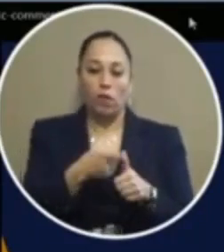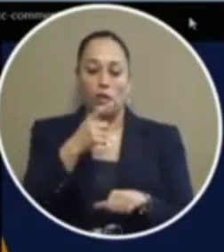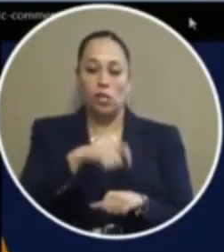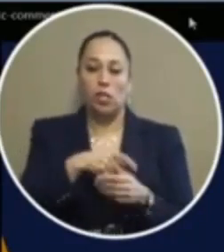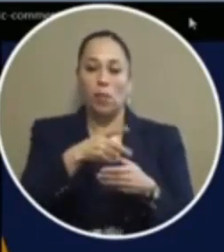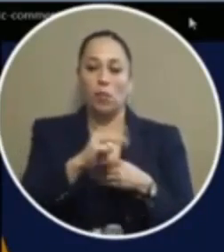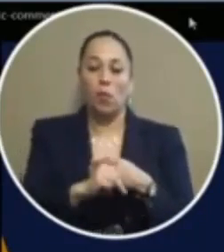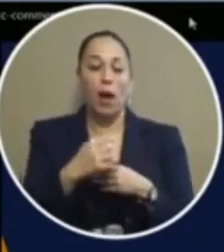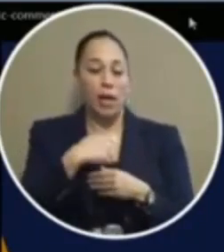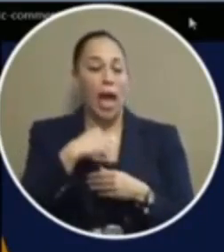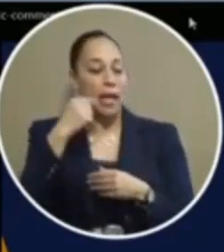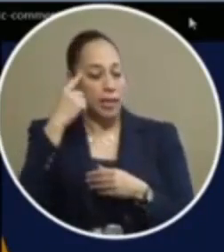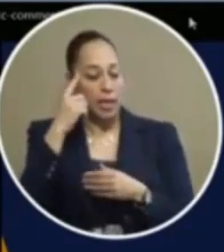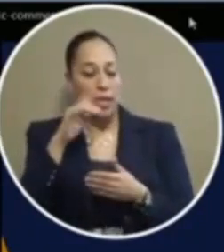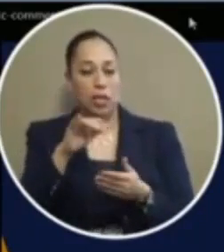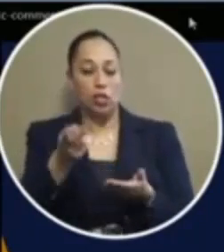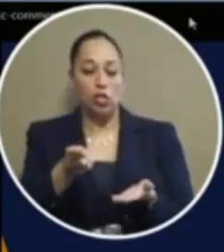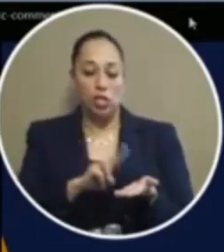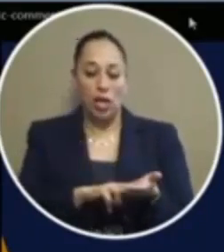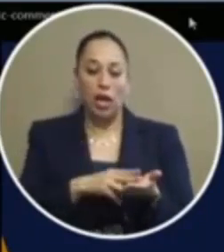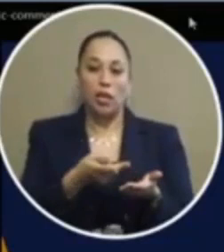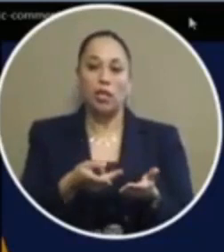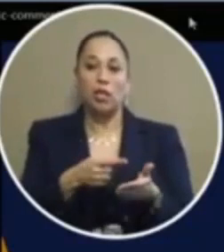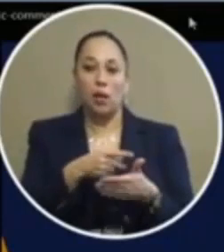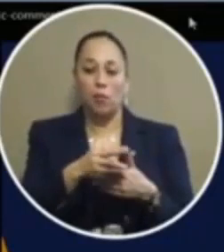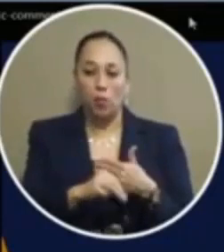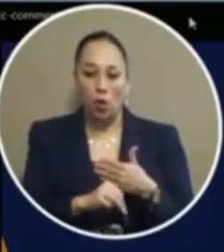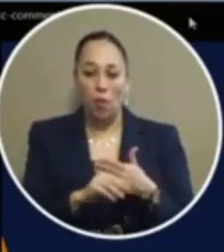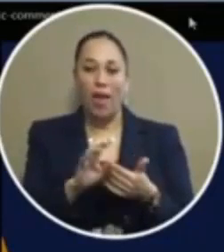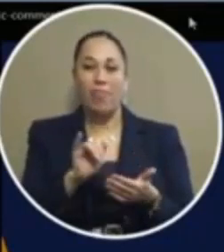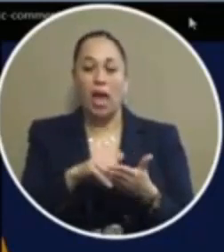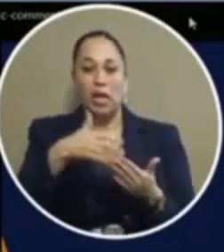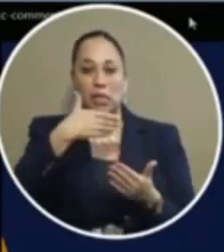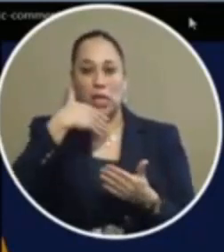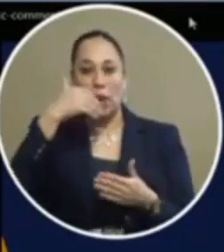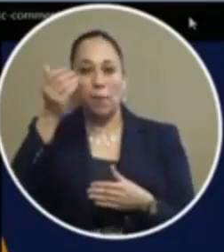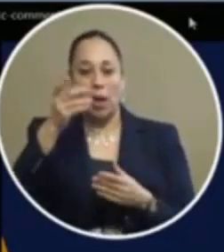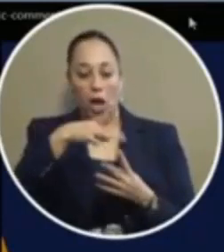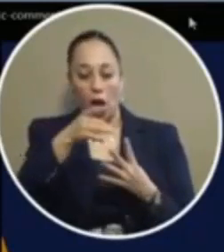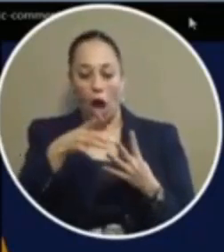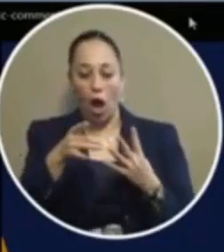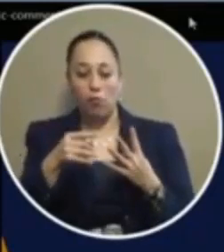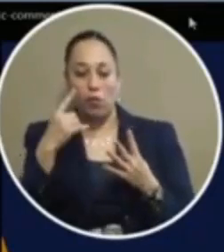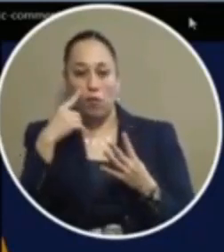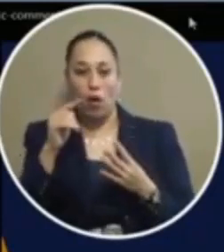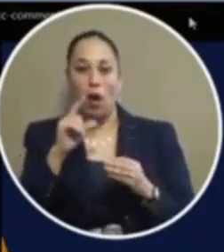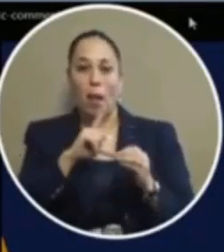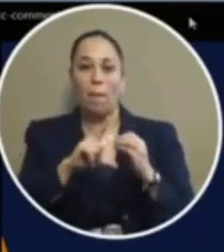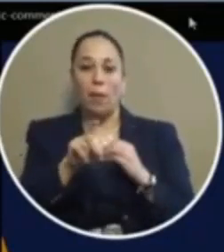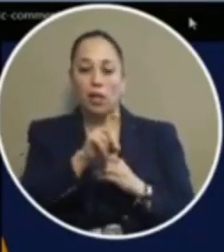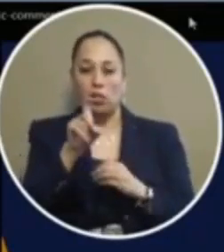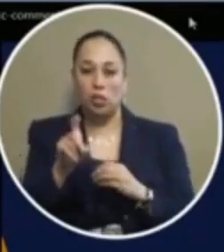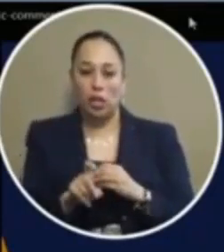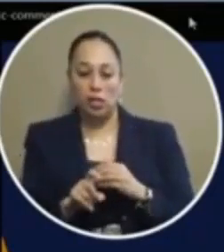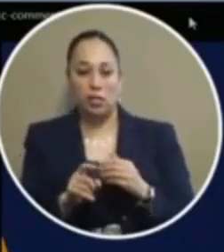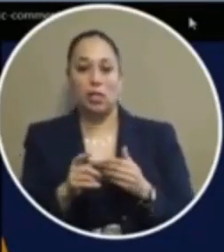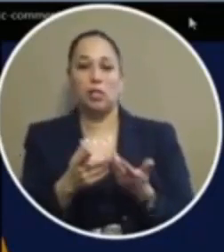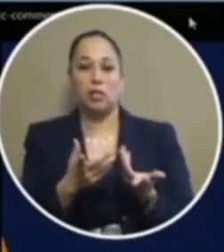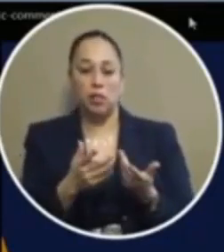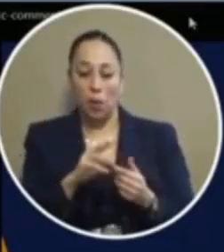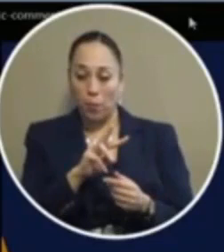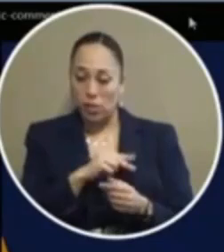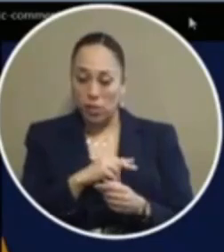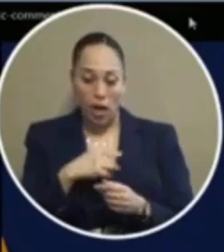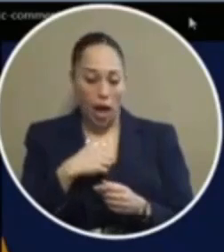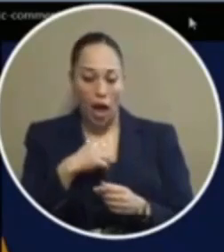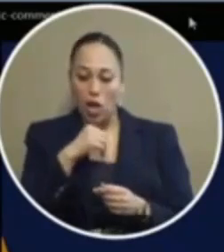i think that the sight and release program is the better option for el paso texas uh personally i